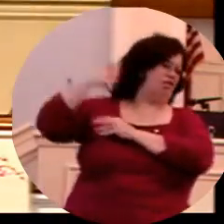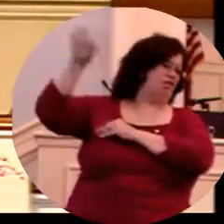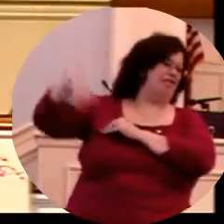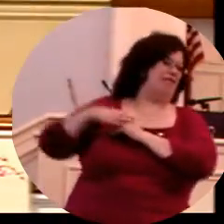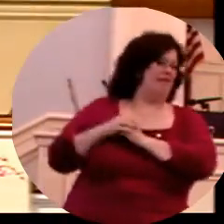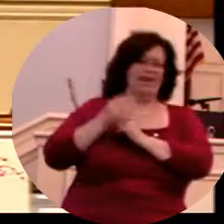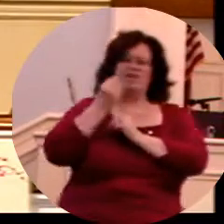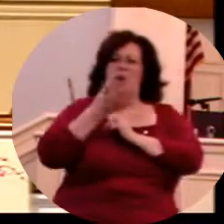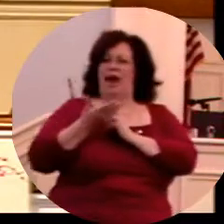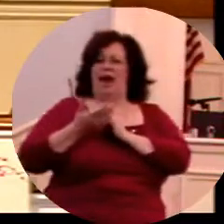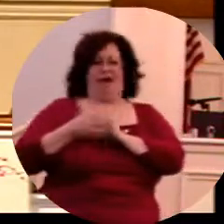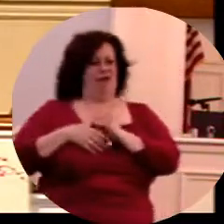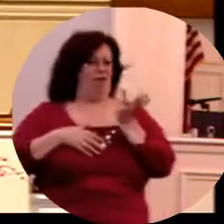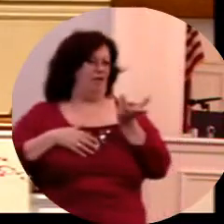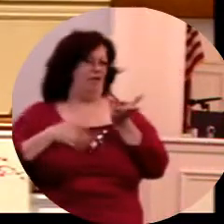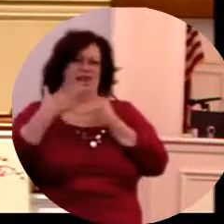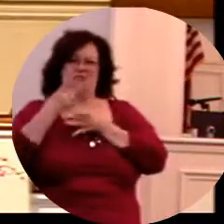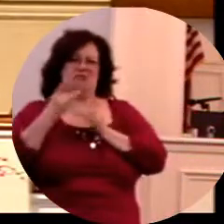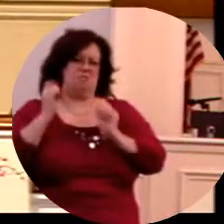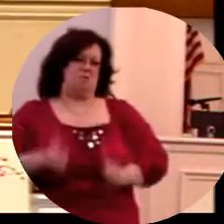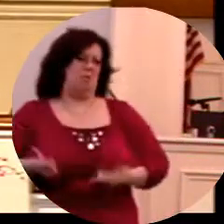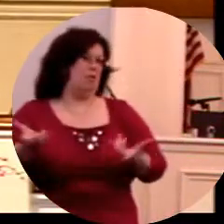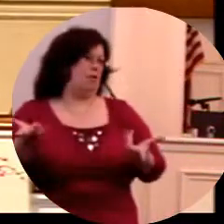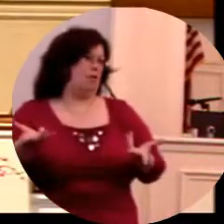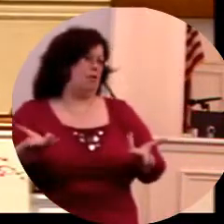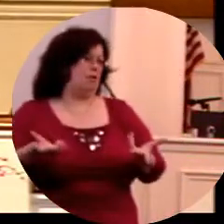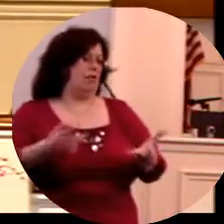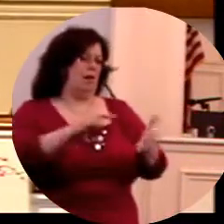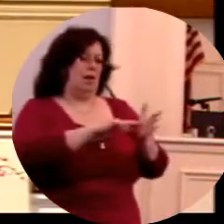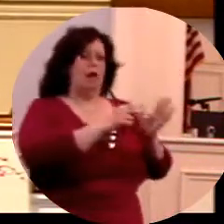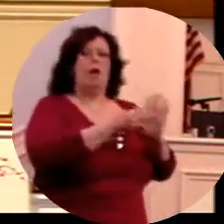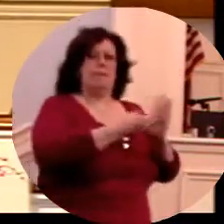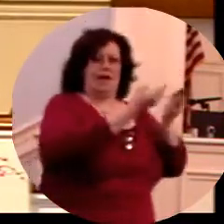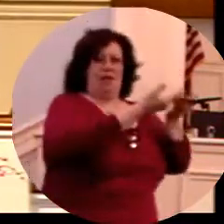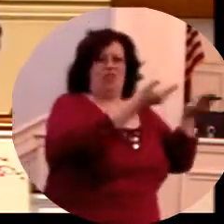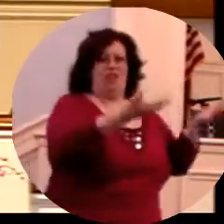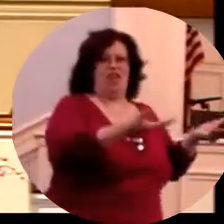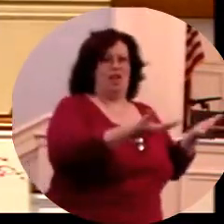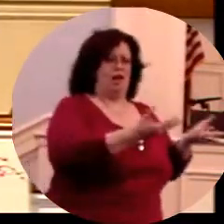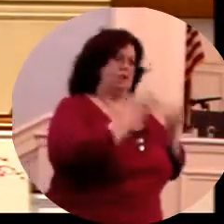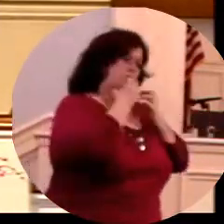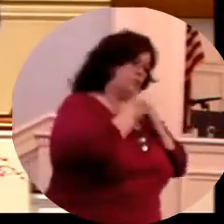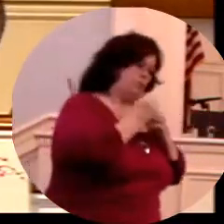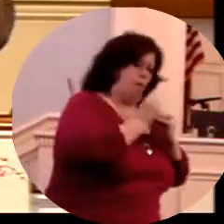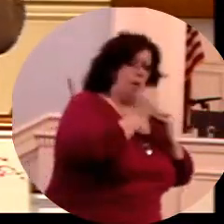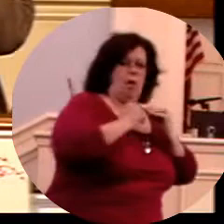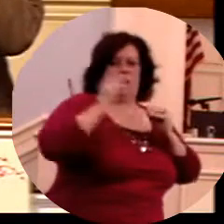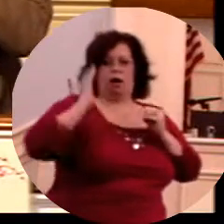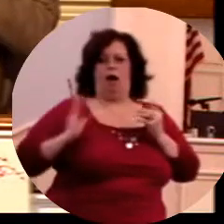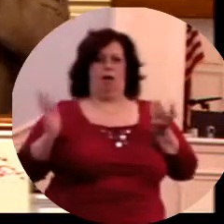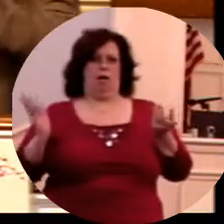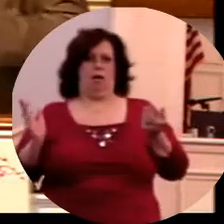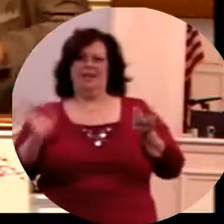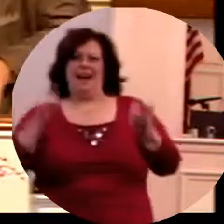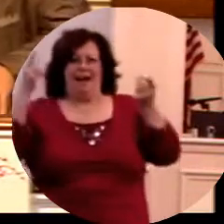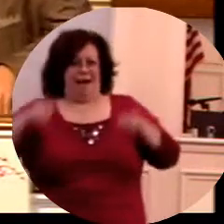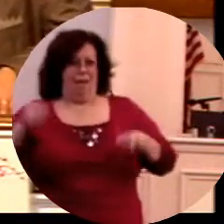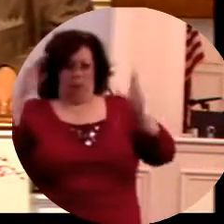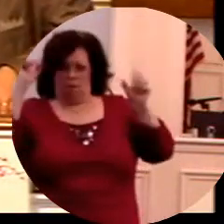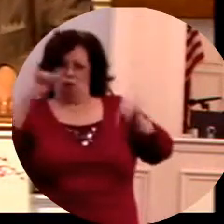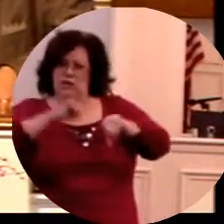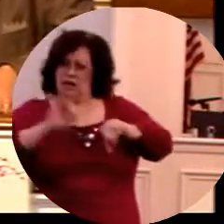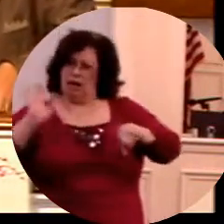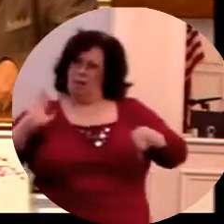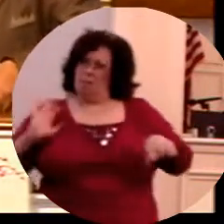of your stuff, then your prosperity has captured you as it did in the days of Moses.